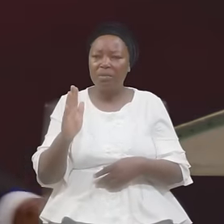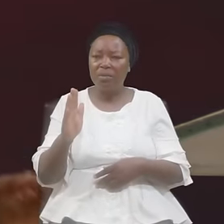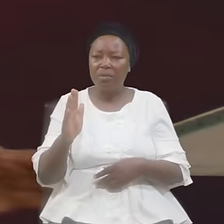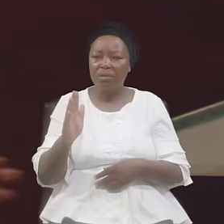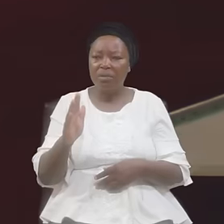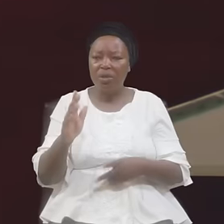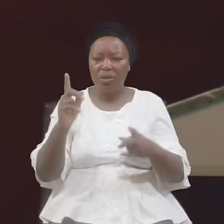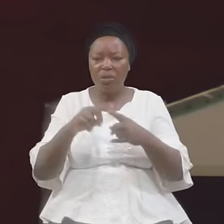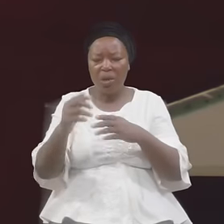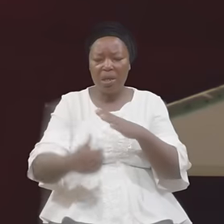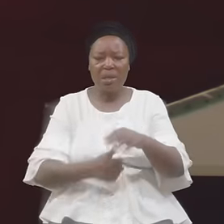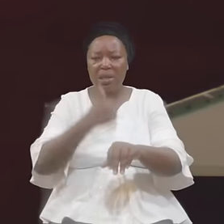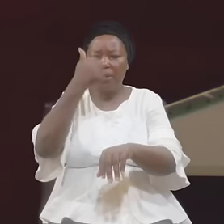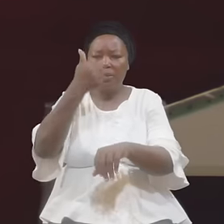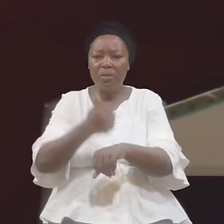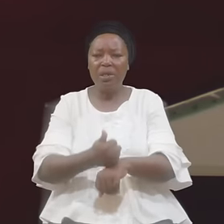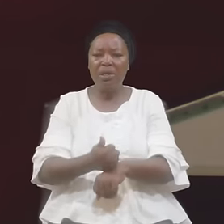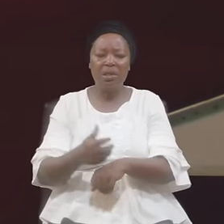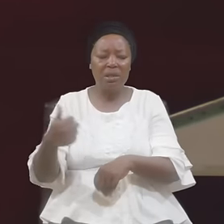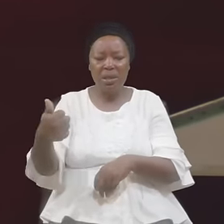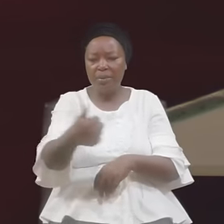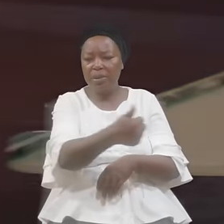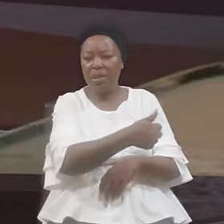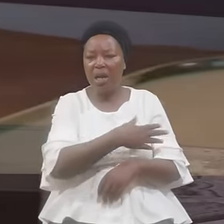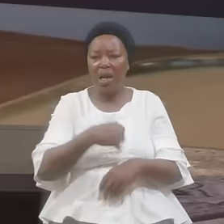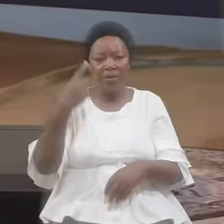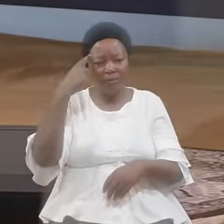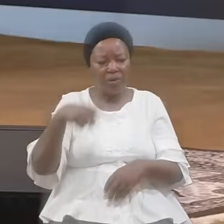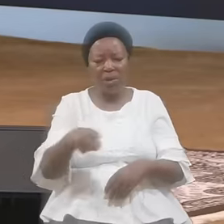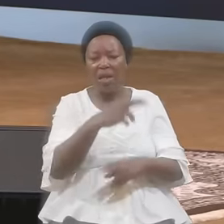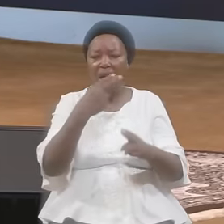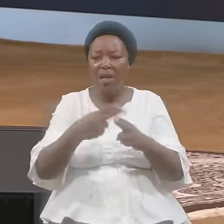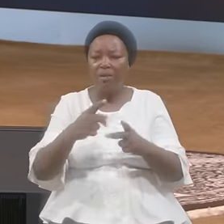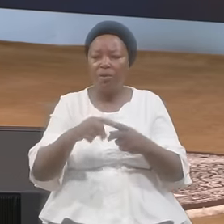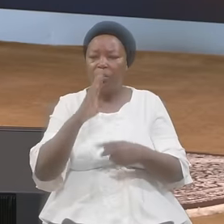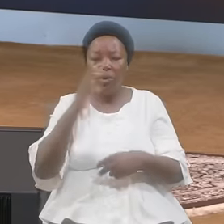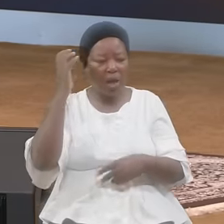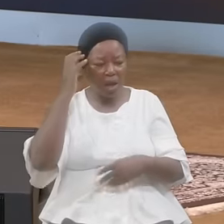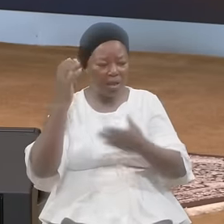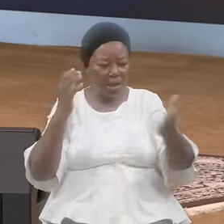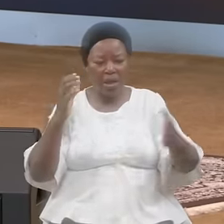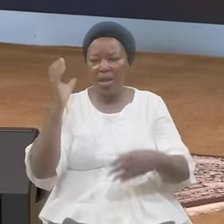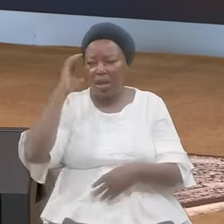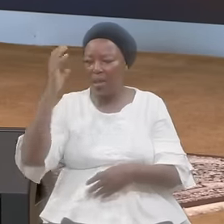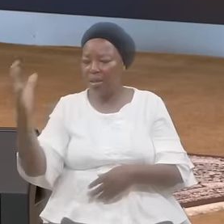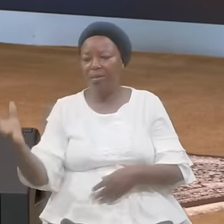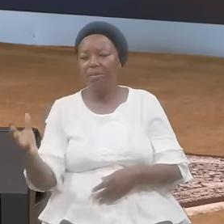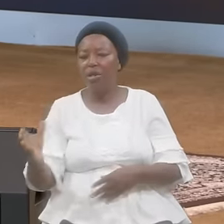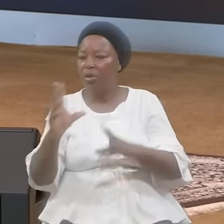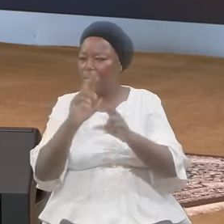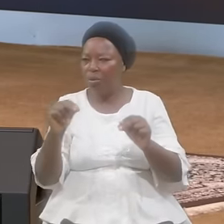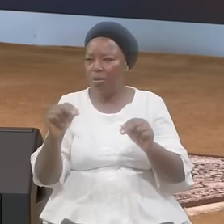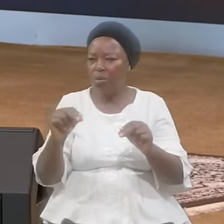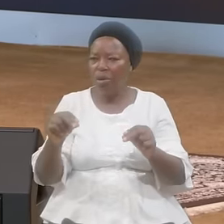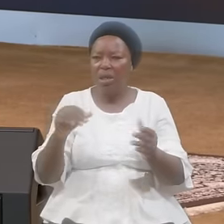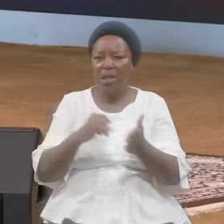establishing themselves And for their names to be here and there No It's not the